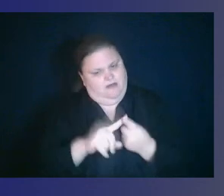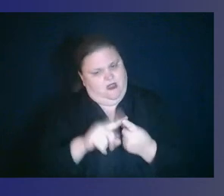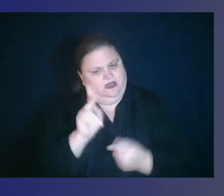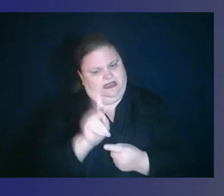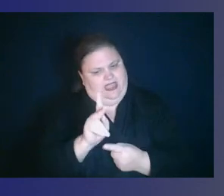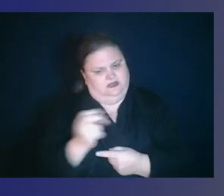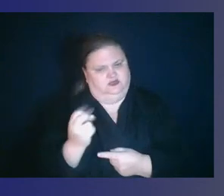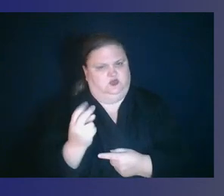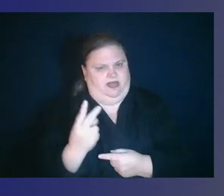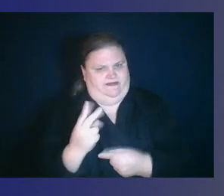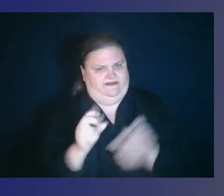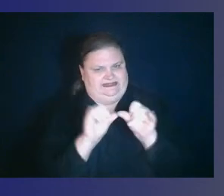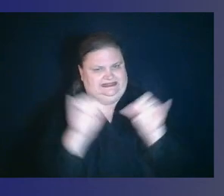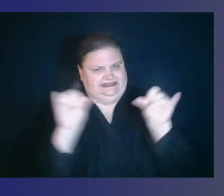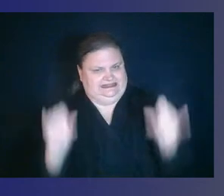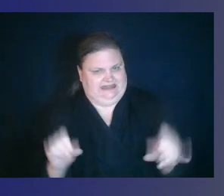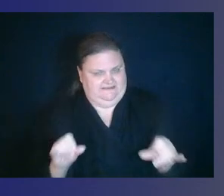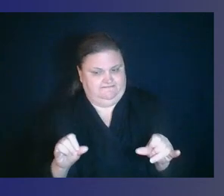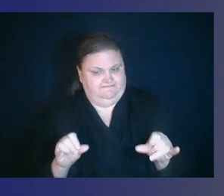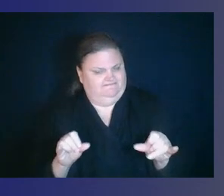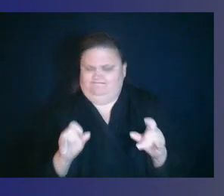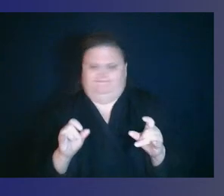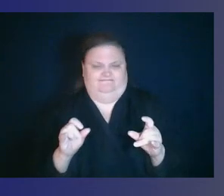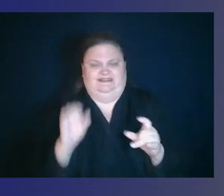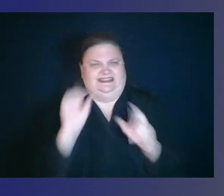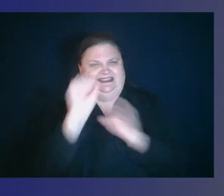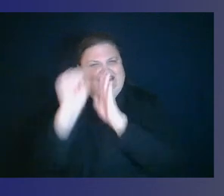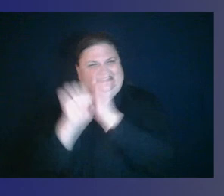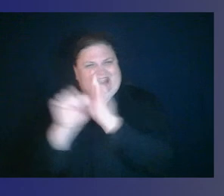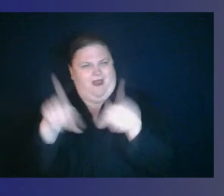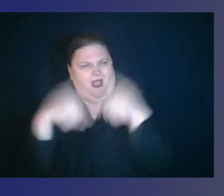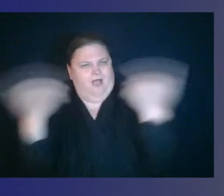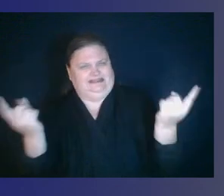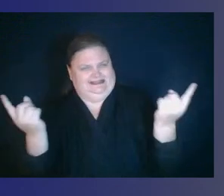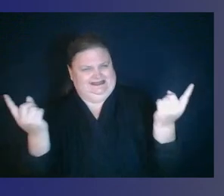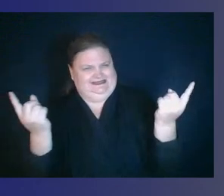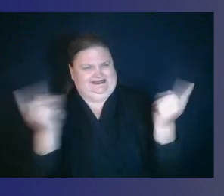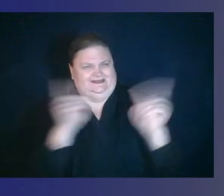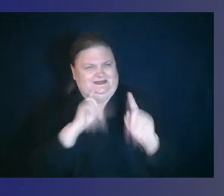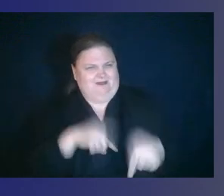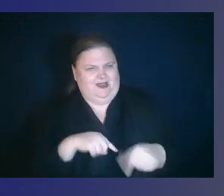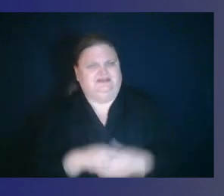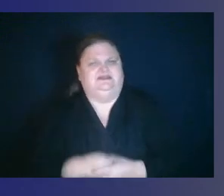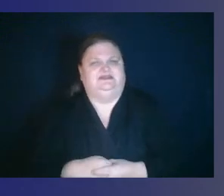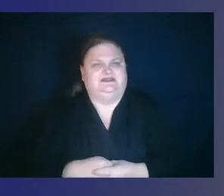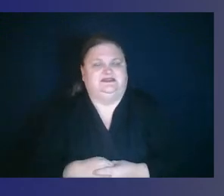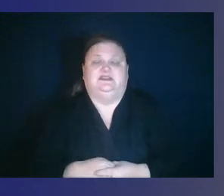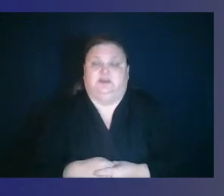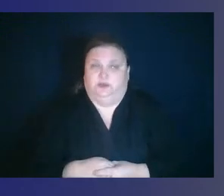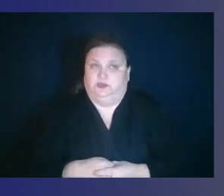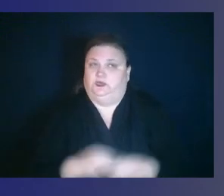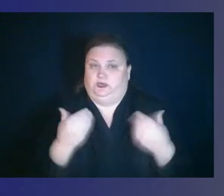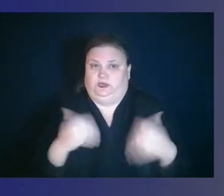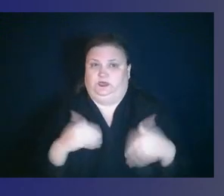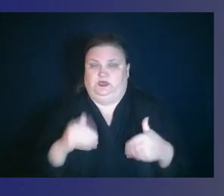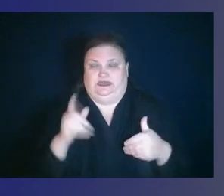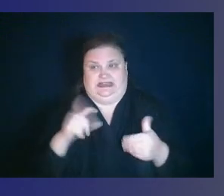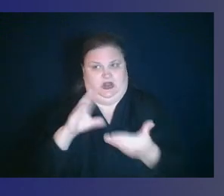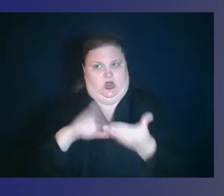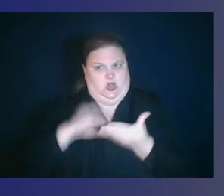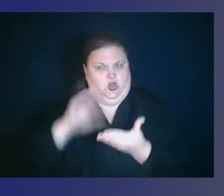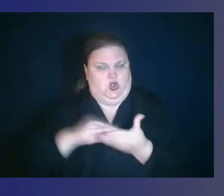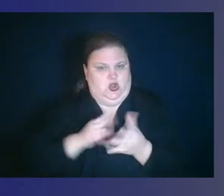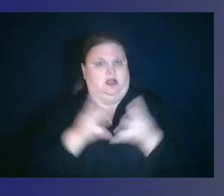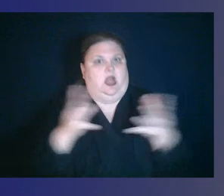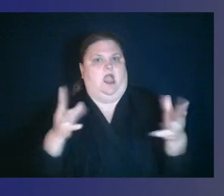opposite response as a state when it came to K-12. I know we had a lot to learn about the virus and the impact on families and